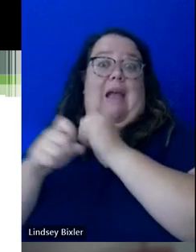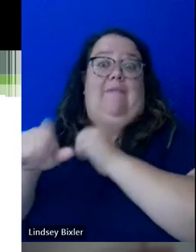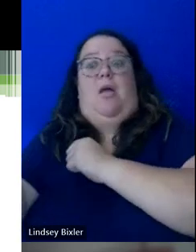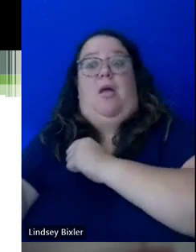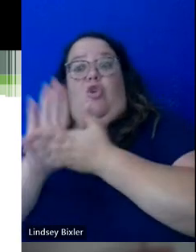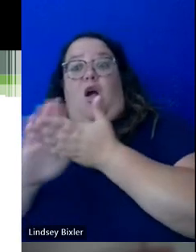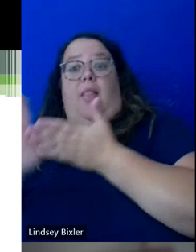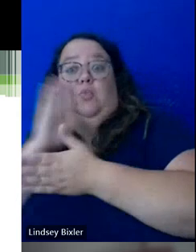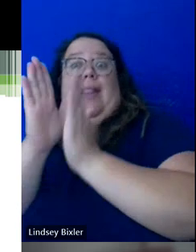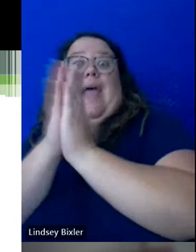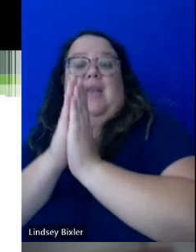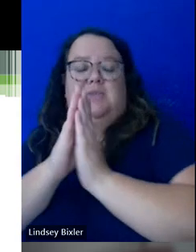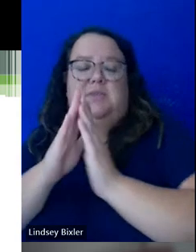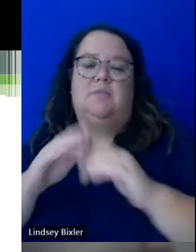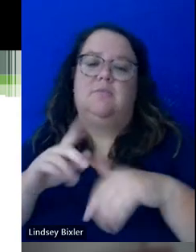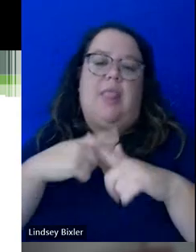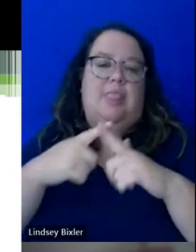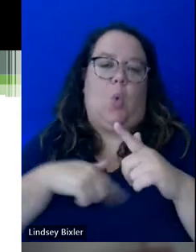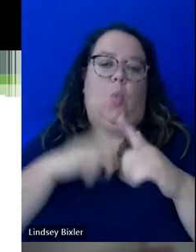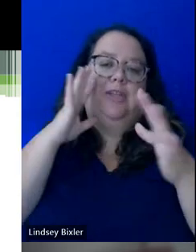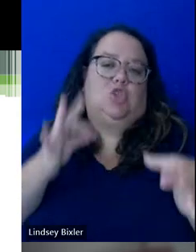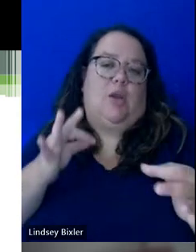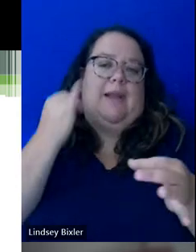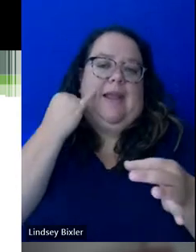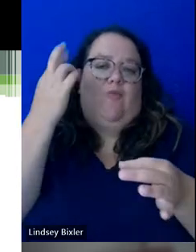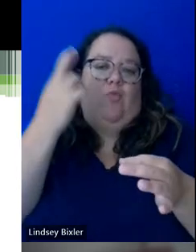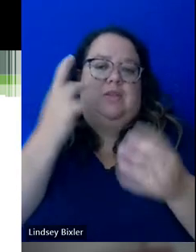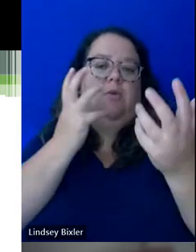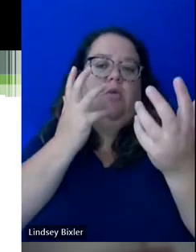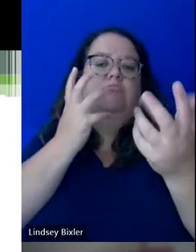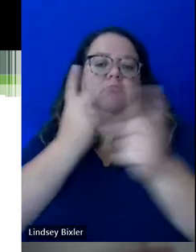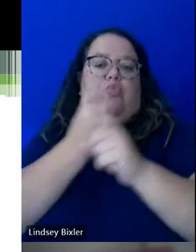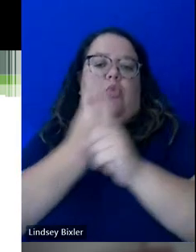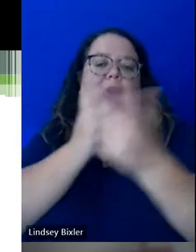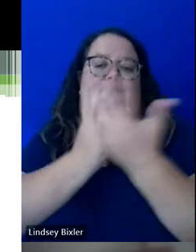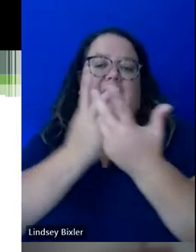university or college, and then we'll determine whether it's reasonable and appropriate at UVM as well.